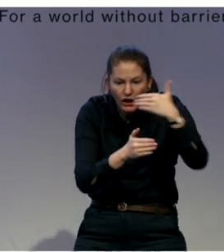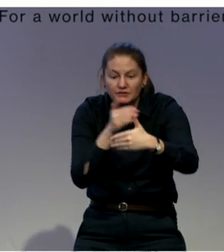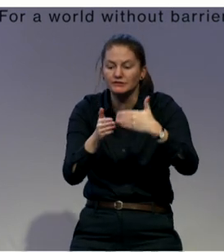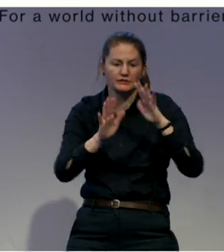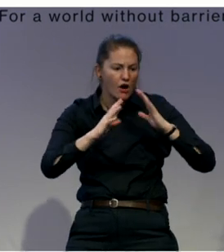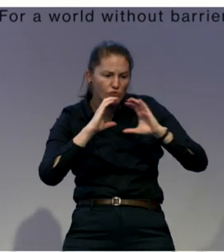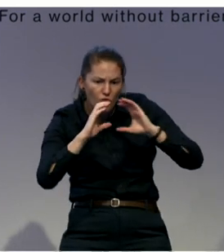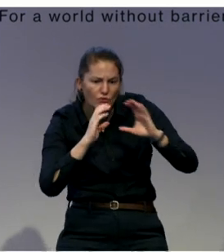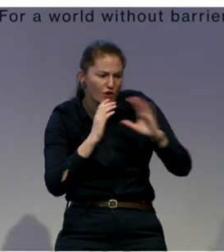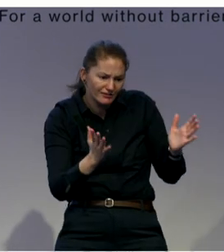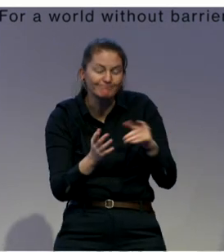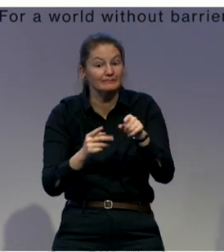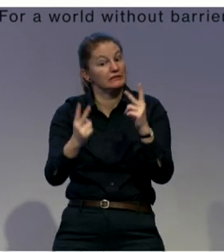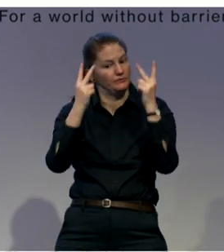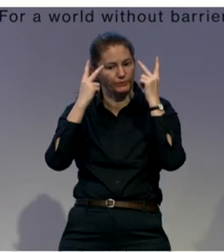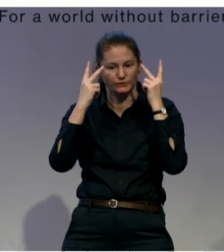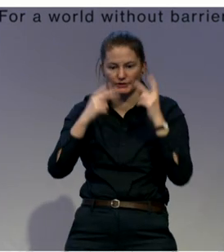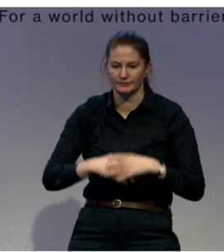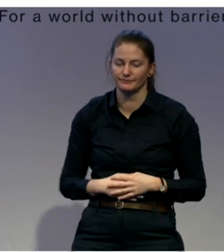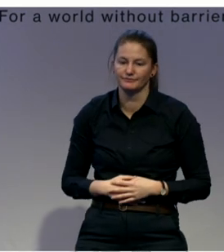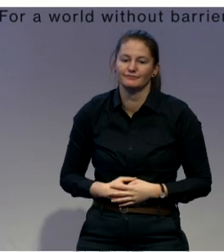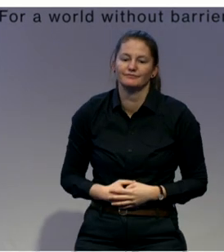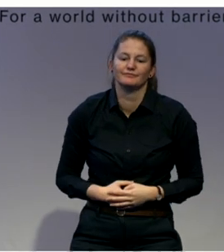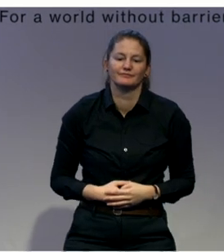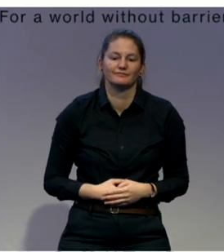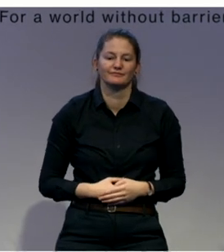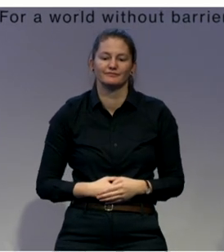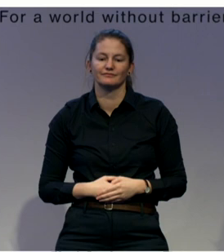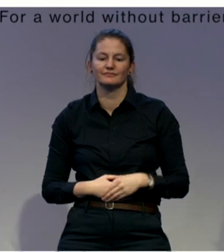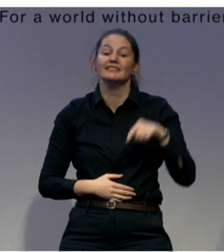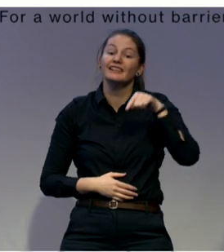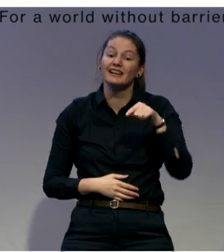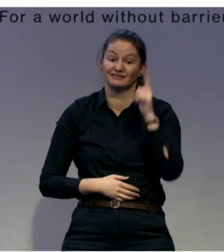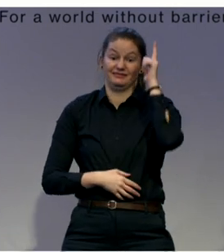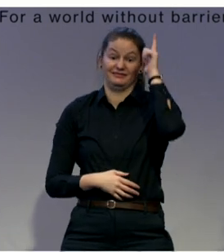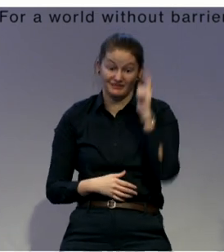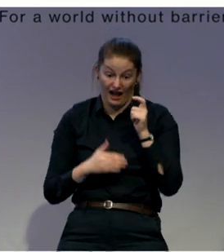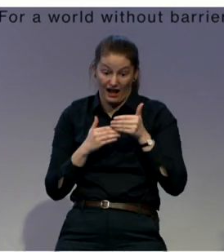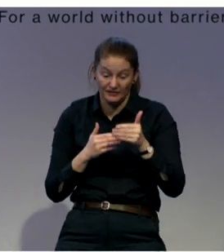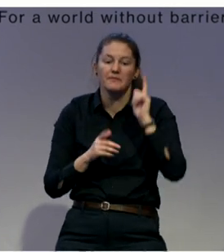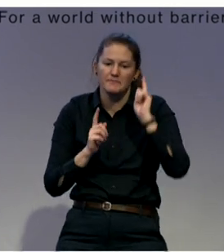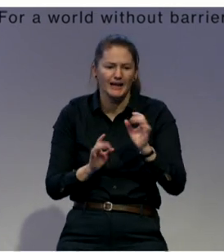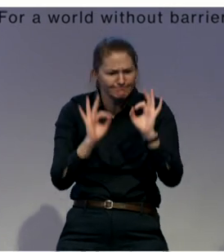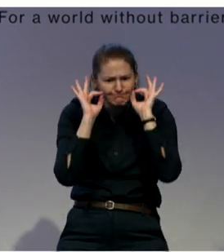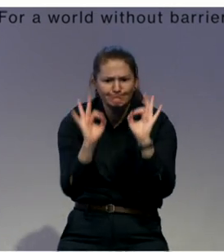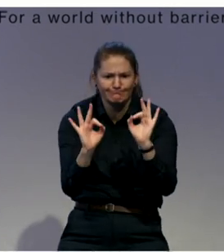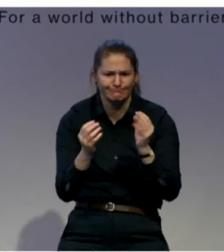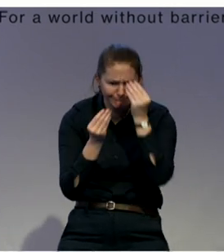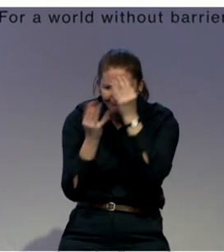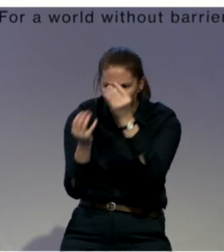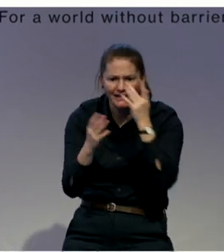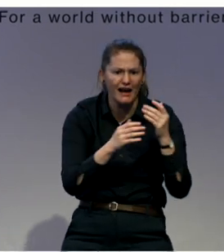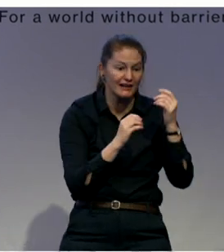it's the right messages from the very beginning of the process until the end of the process is crucial. Because